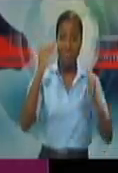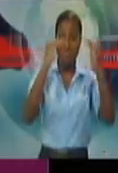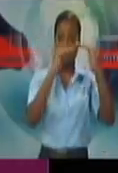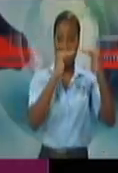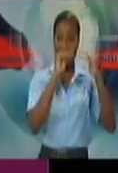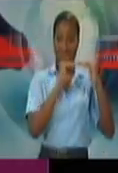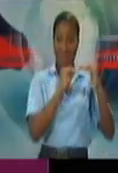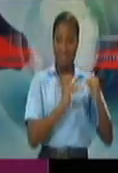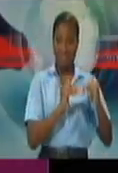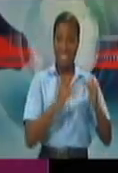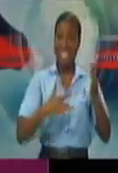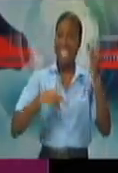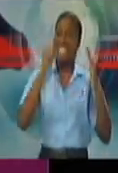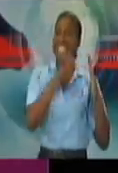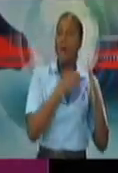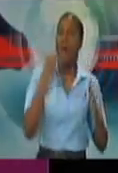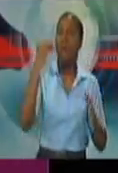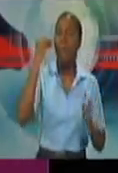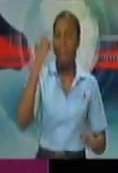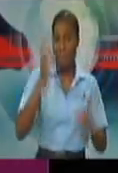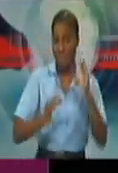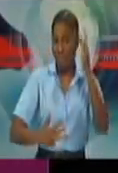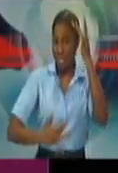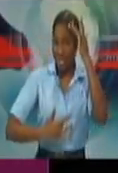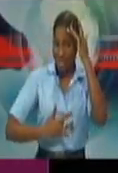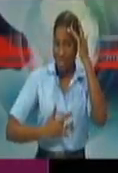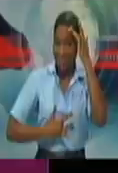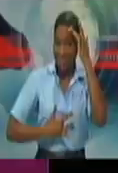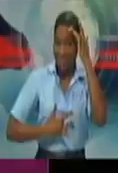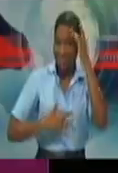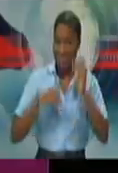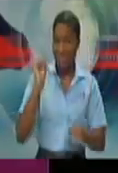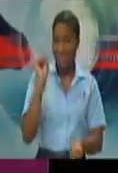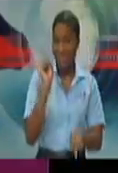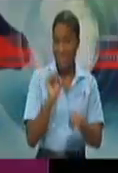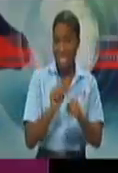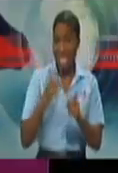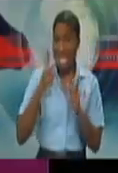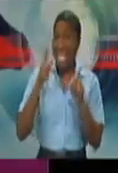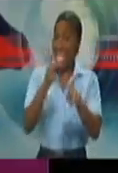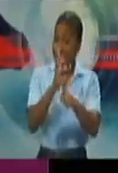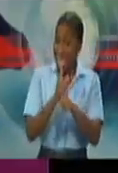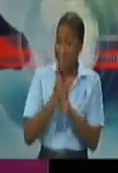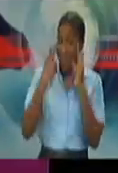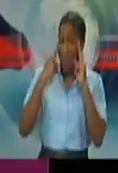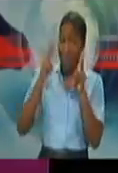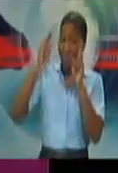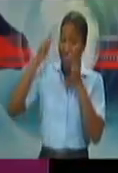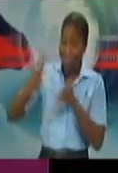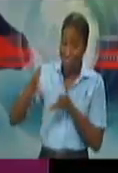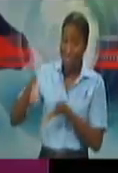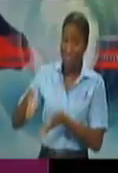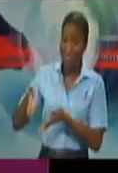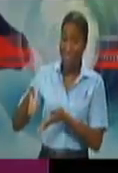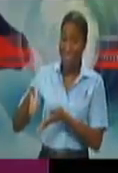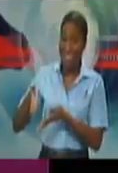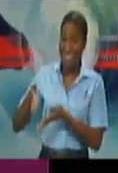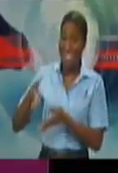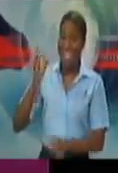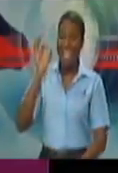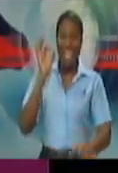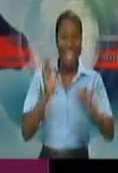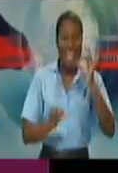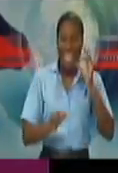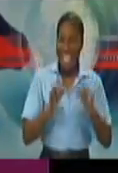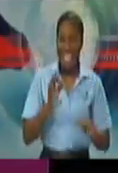home if you are ill. So any owner, leave that slide up, any owner-operator of a long-stay